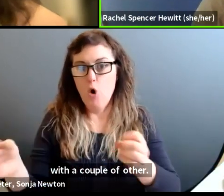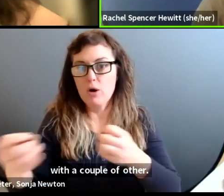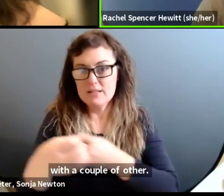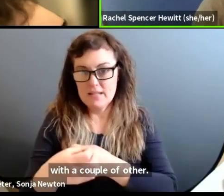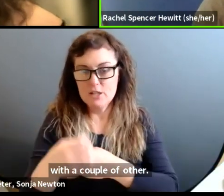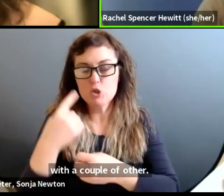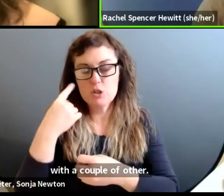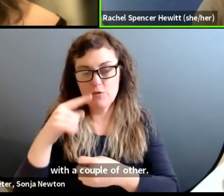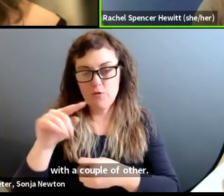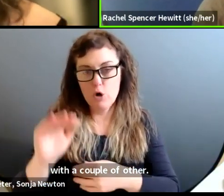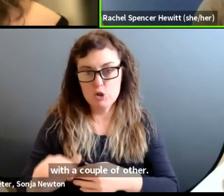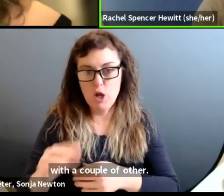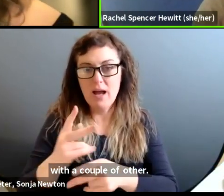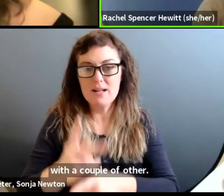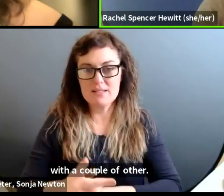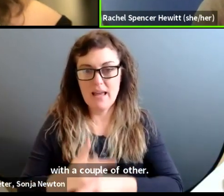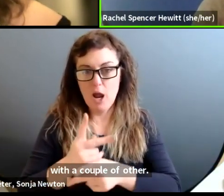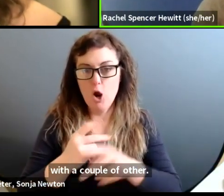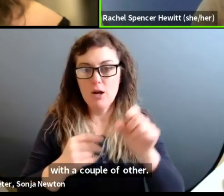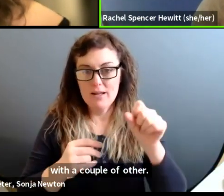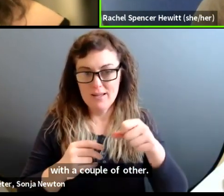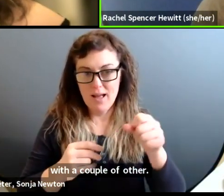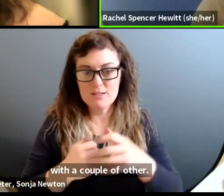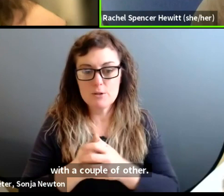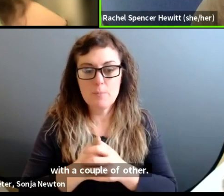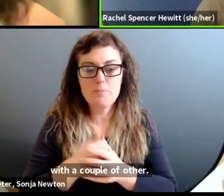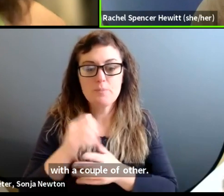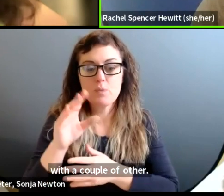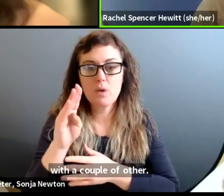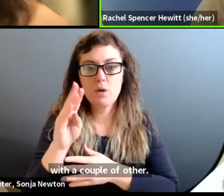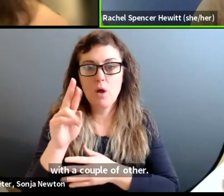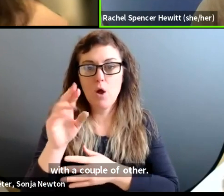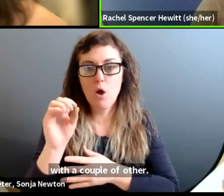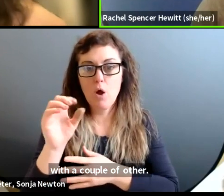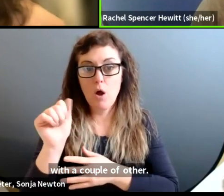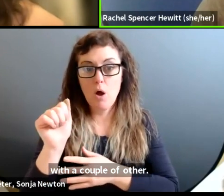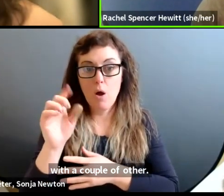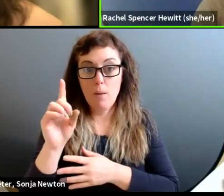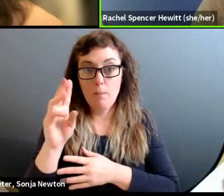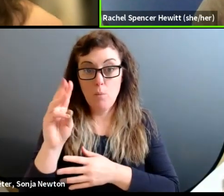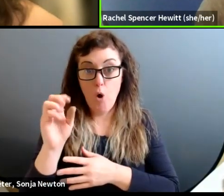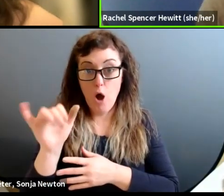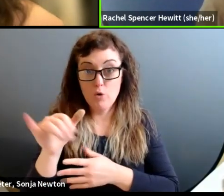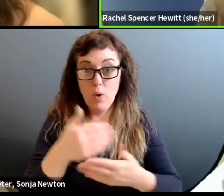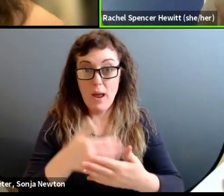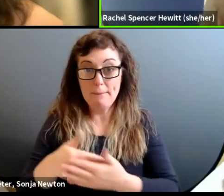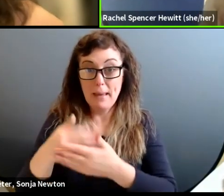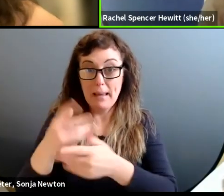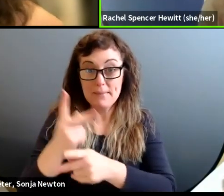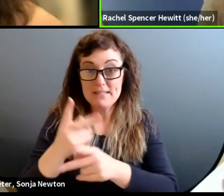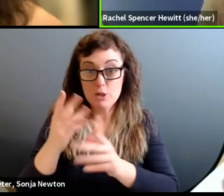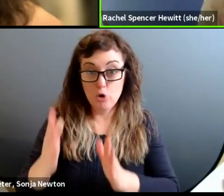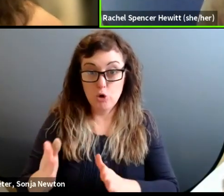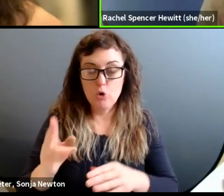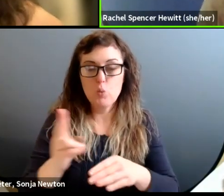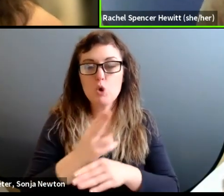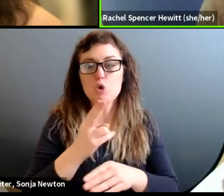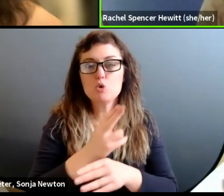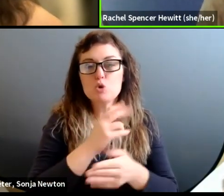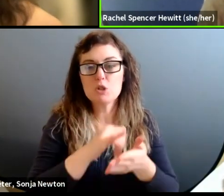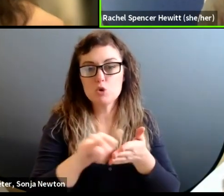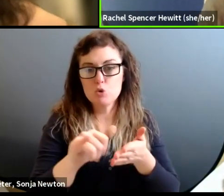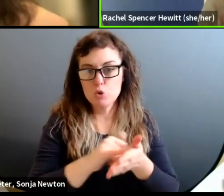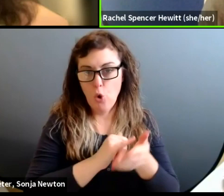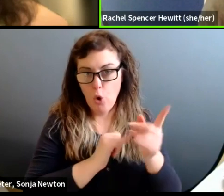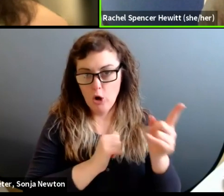Um, just a shout out Broadway babysitters was the company that we use in New York for the childcare matinee for auditions for callbacks.